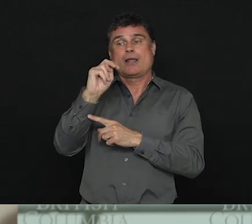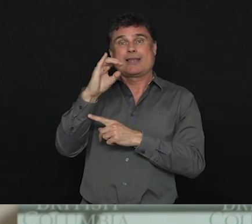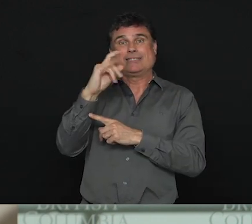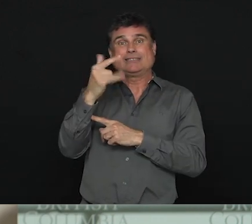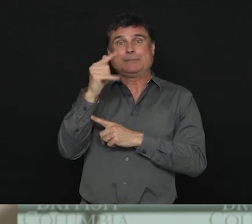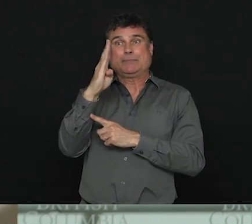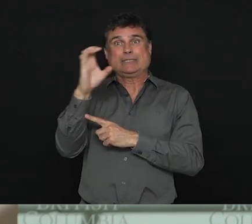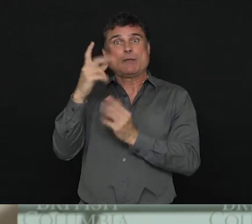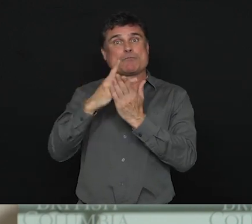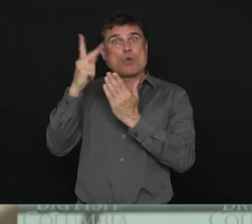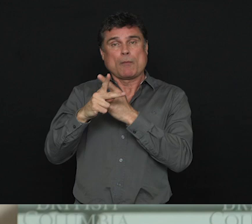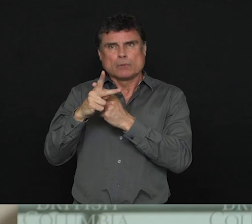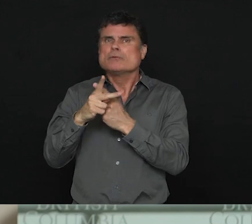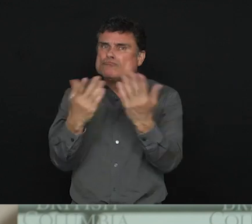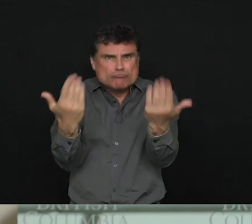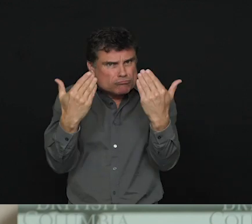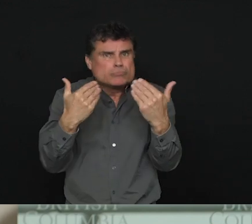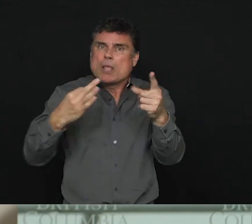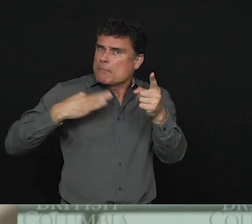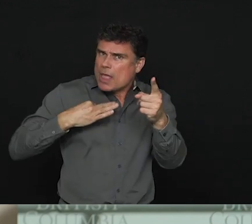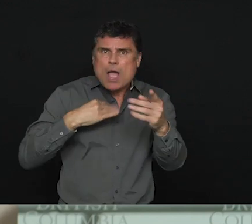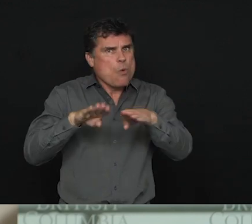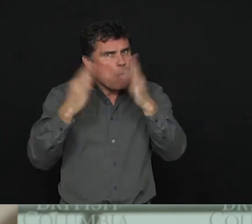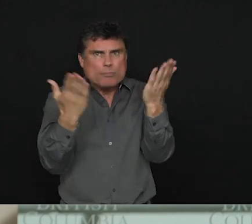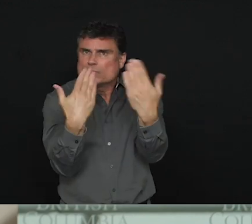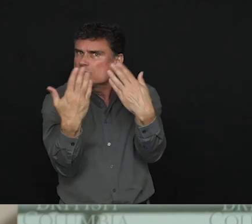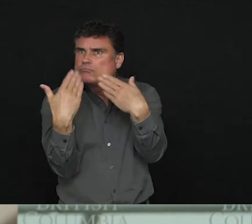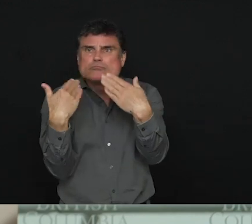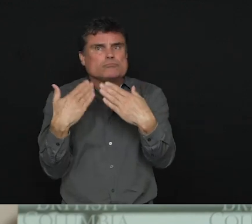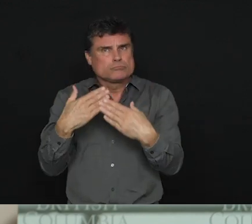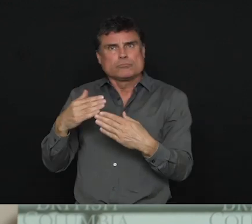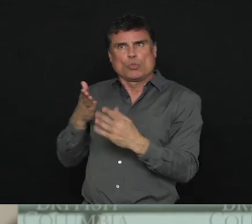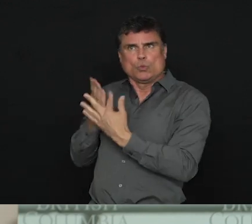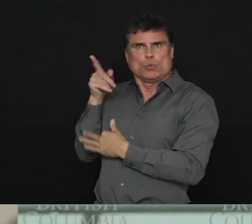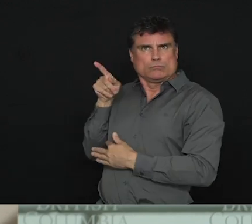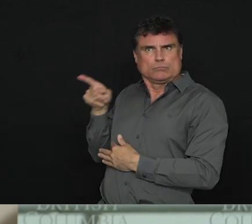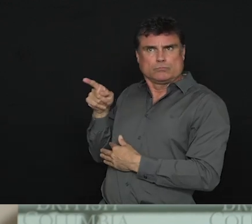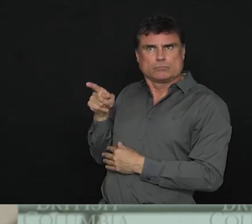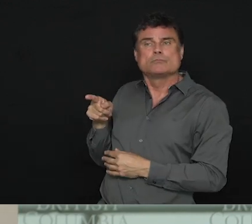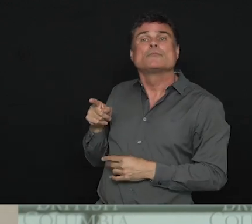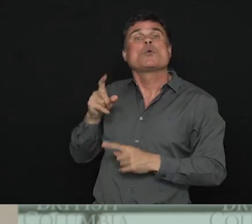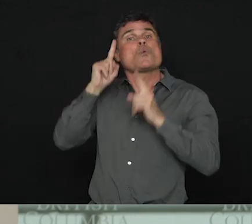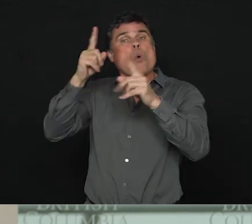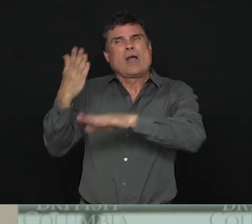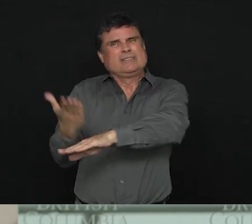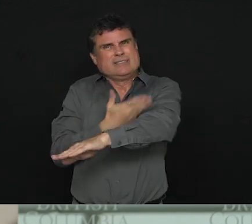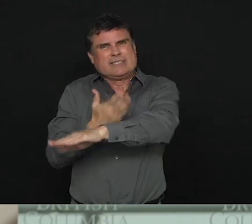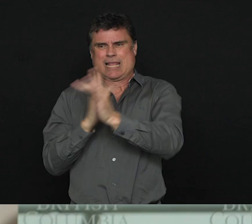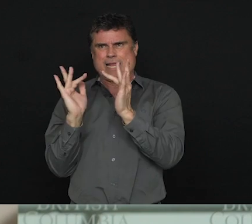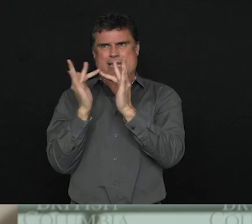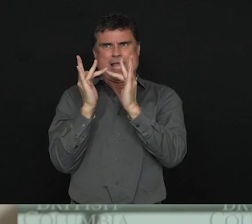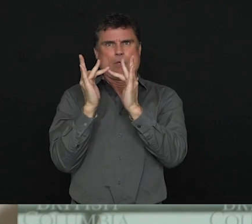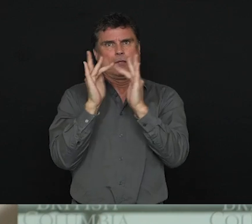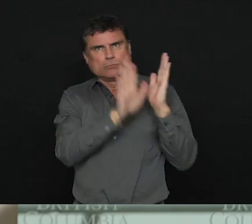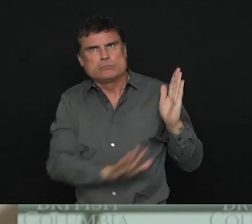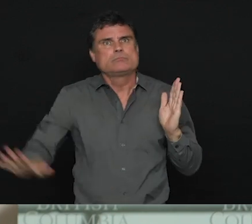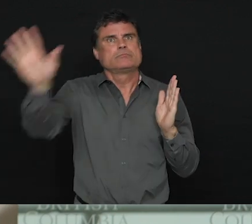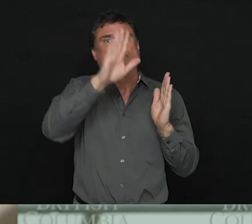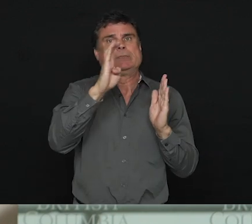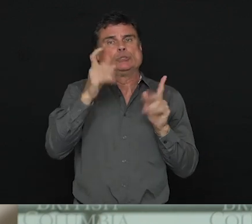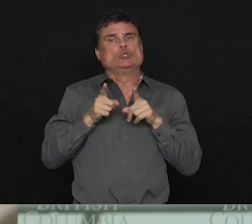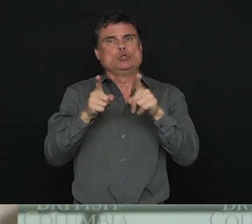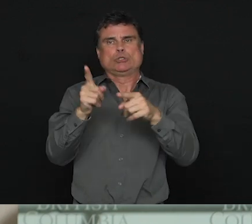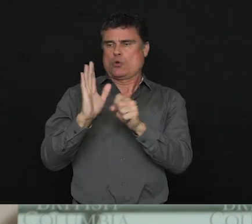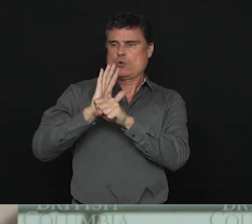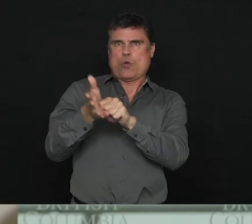projects to improve existing network during COVID-19, we know it is also important to keep sight of a future